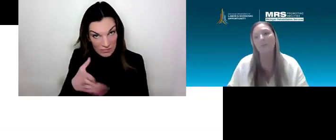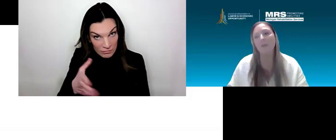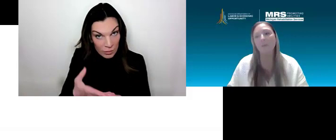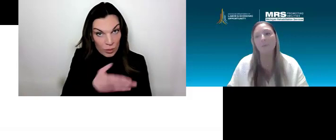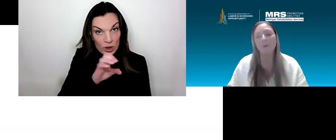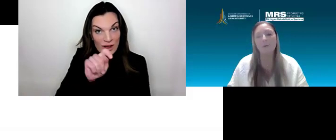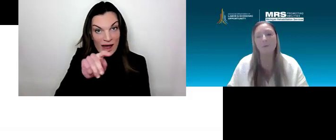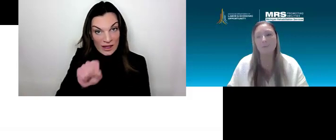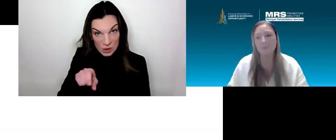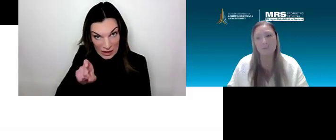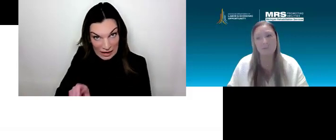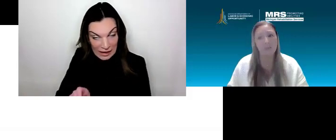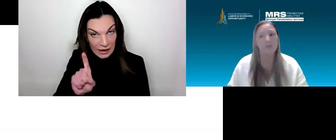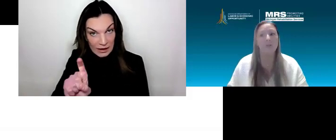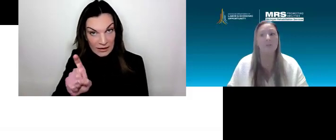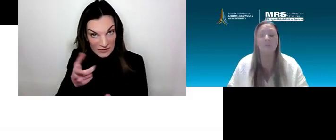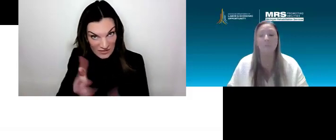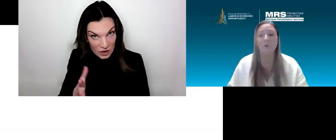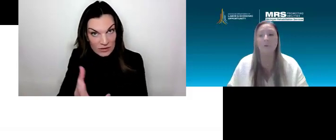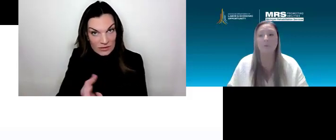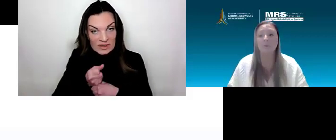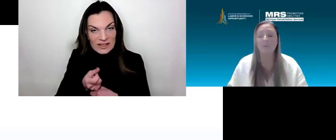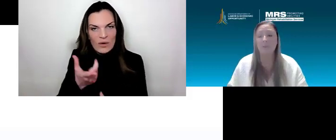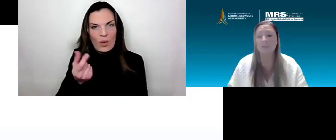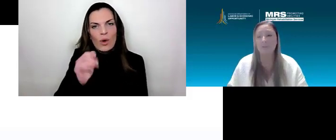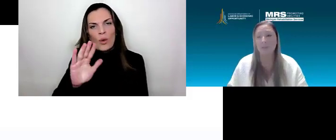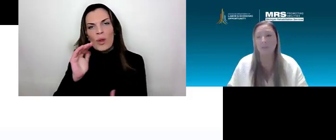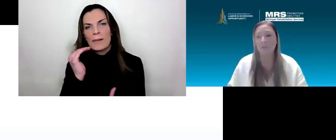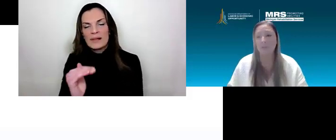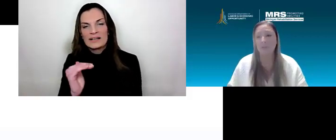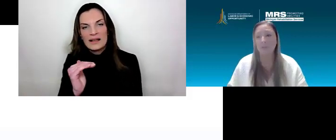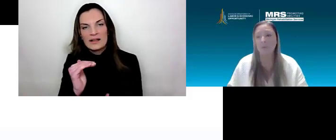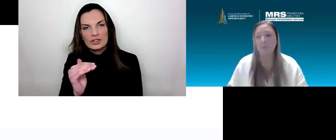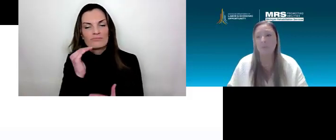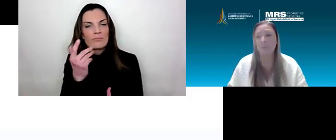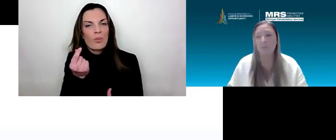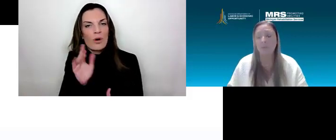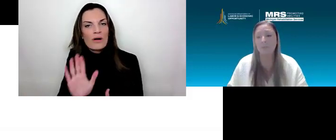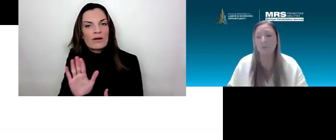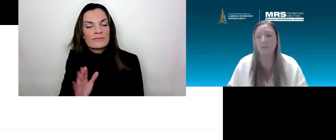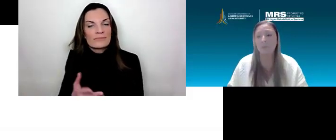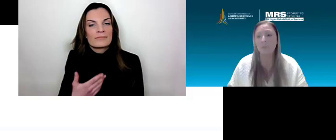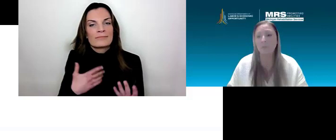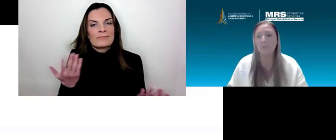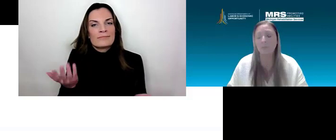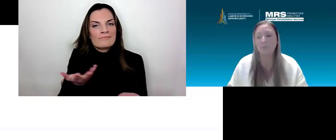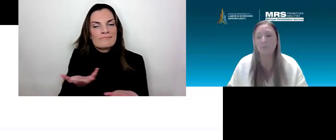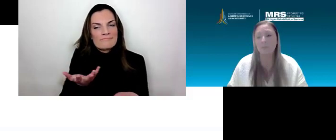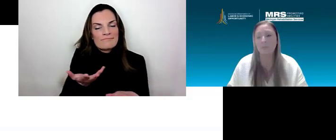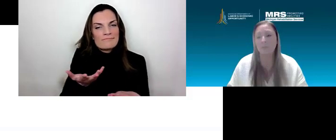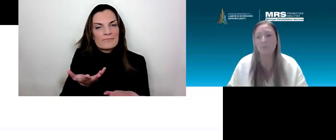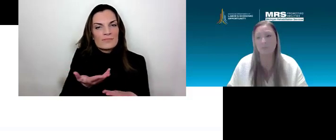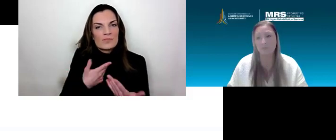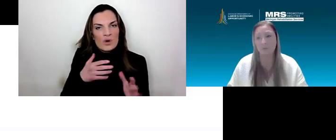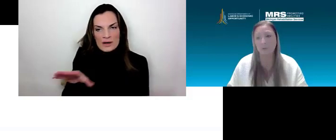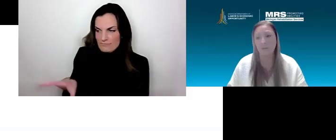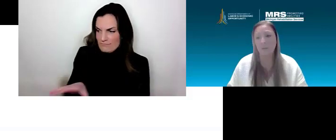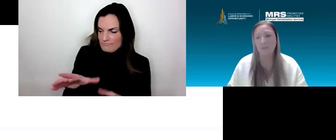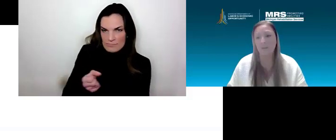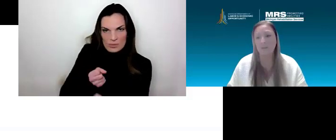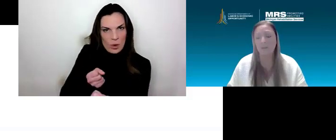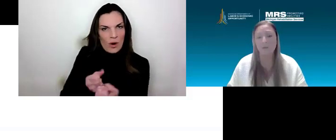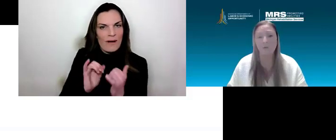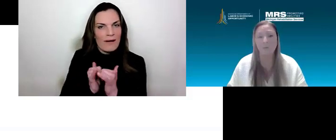-ETS? What are their limitations? What are some things that we can put in place for them to be successful